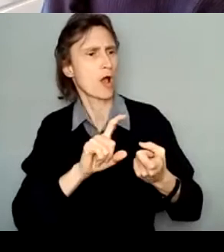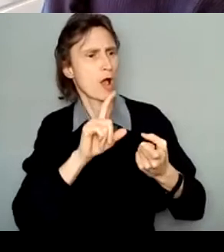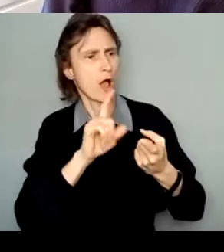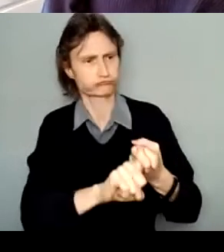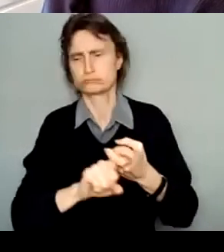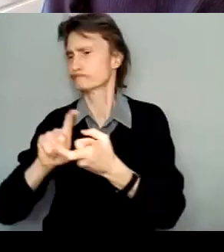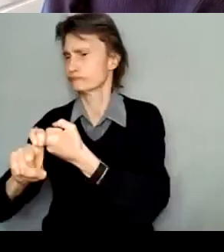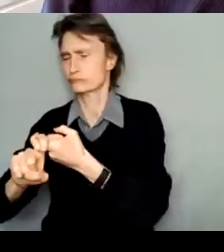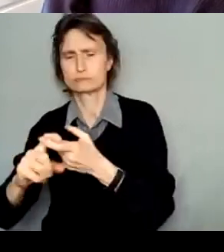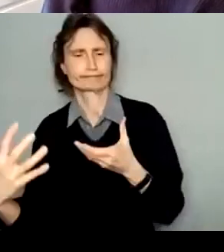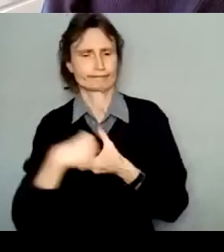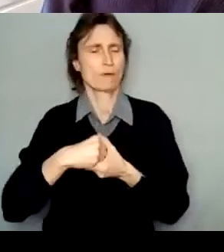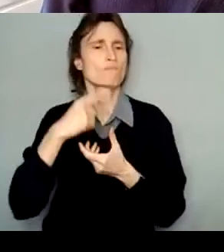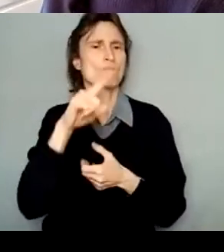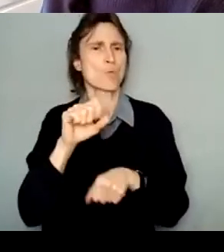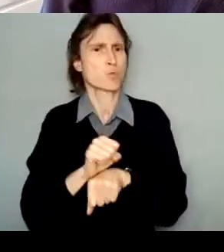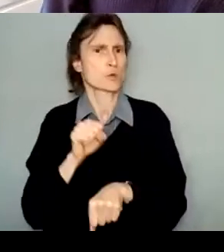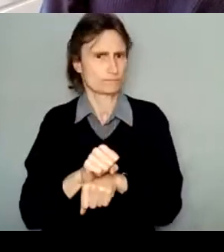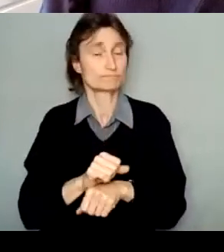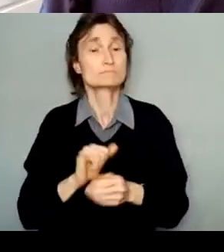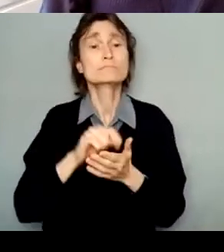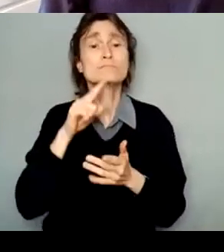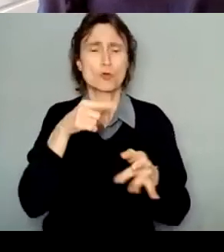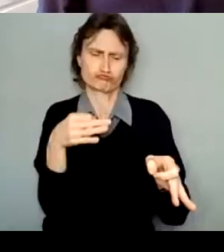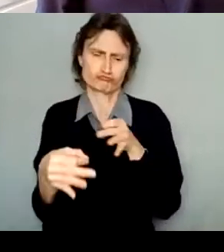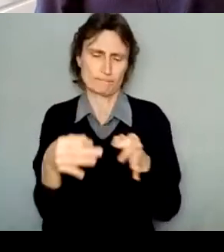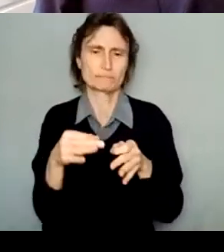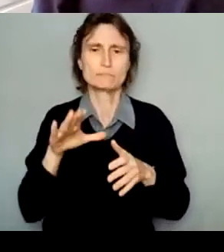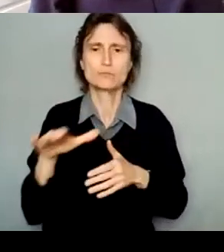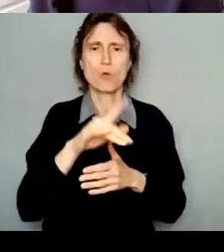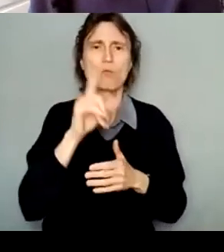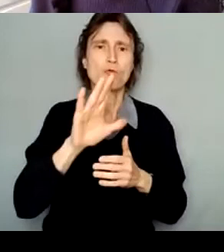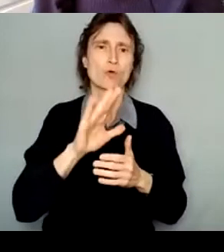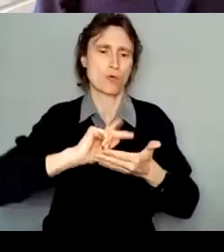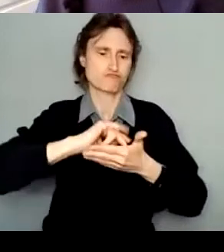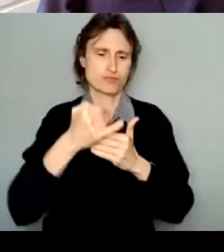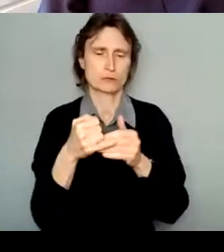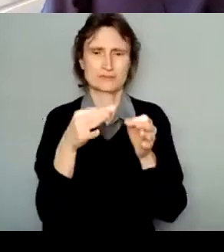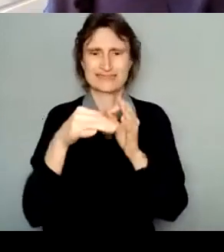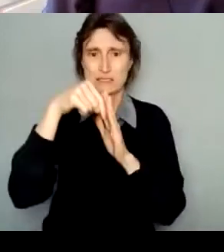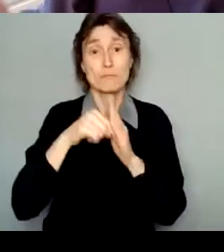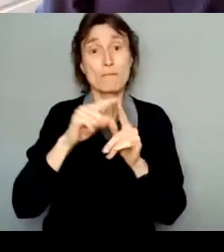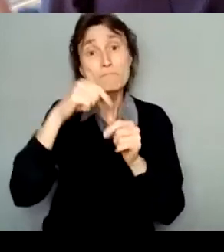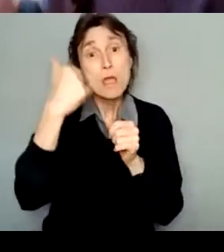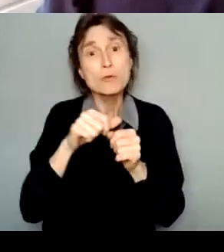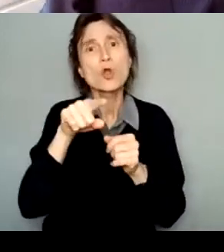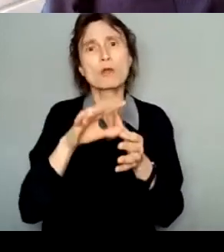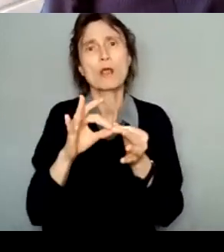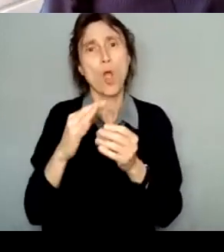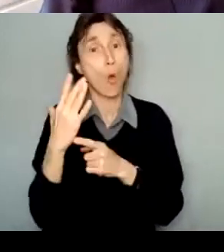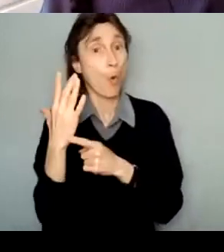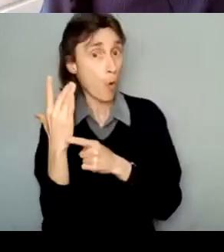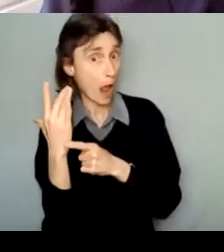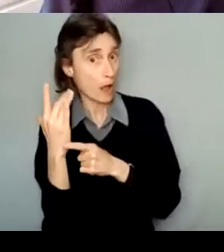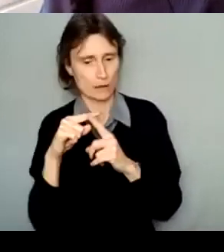detailed description of the project details, but keep in mind you'll have a chance to dig deeper into the why and the how in the following